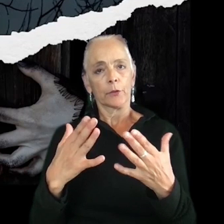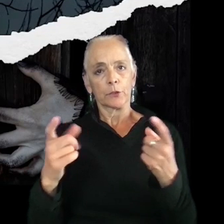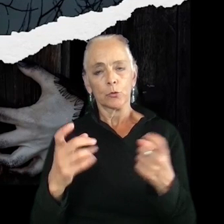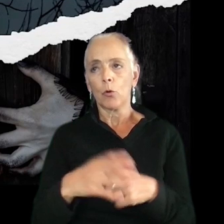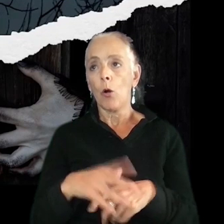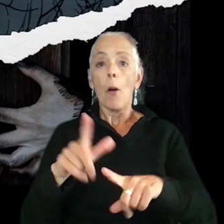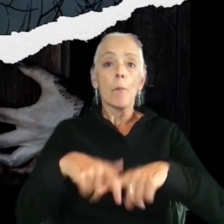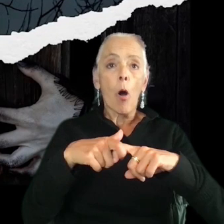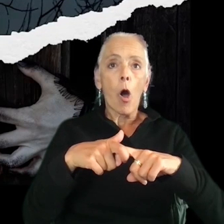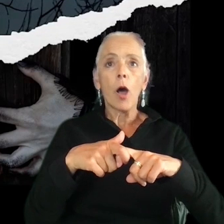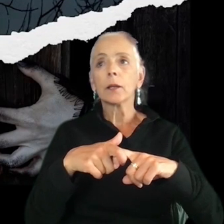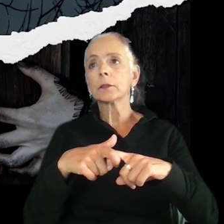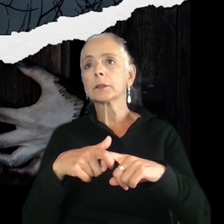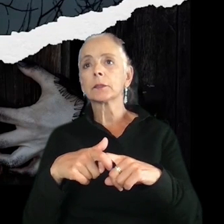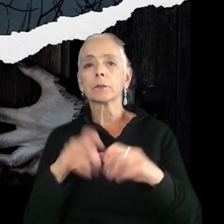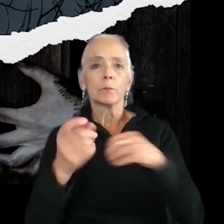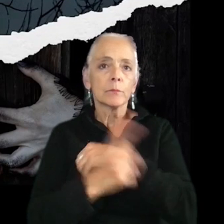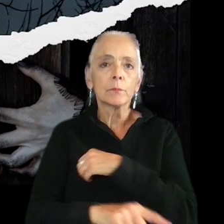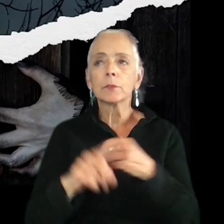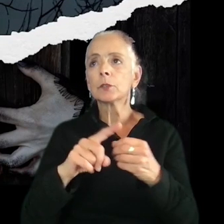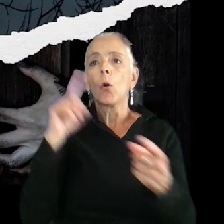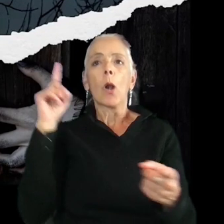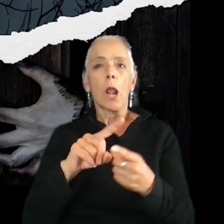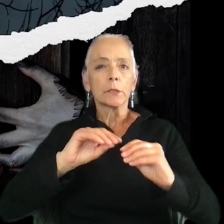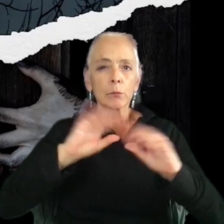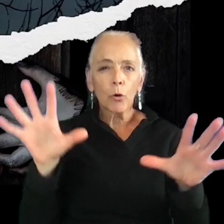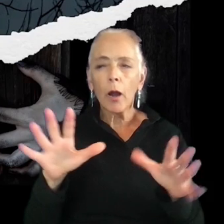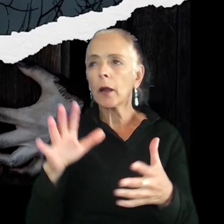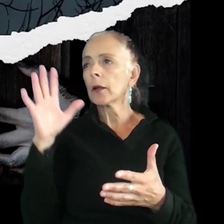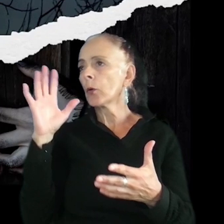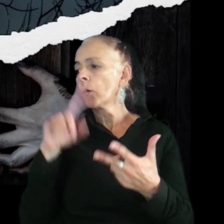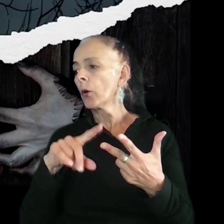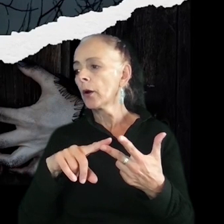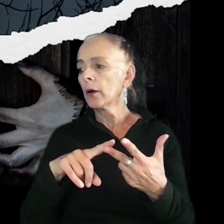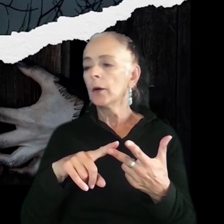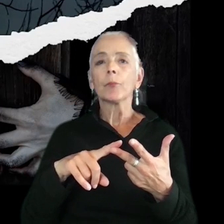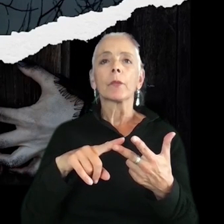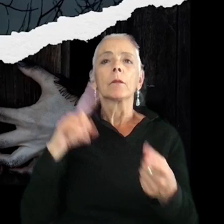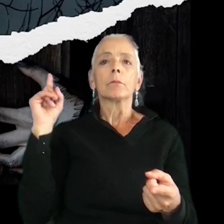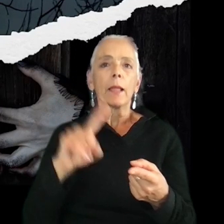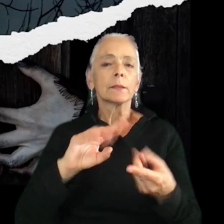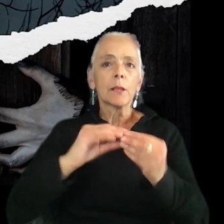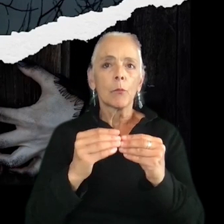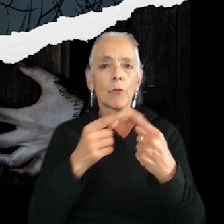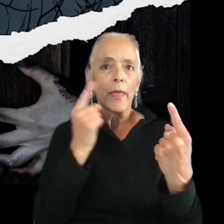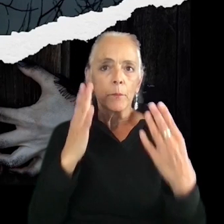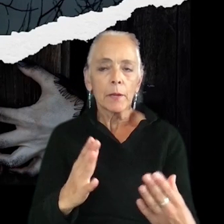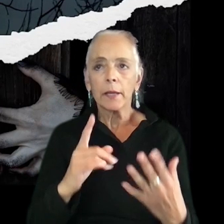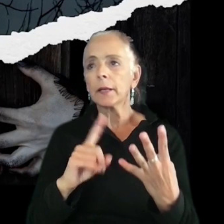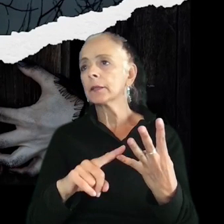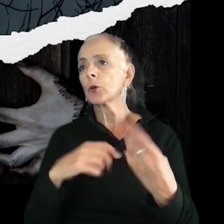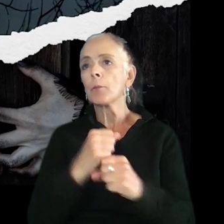repercussions. Let them adjust the brightness. Let them reduce the number of players or enemies or make them easier. Give weapon